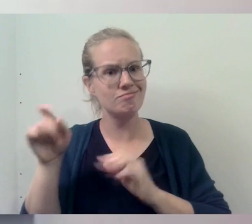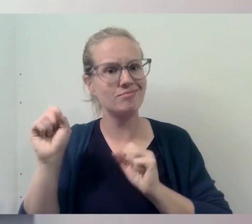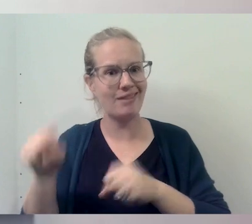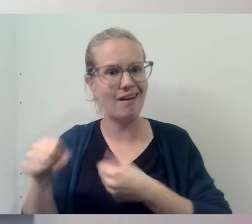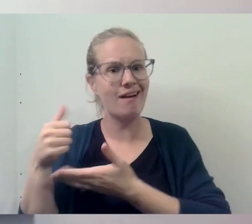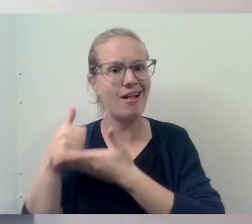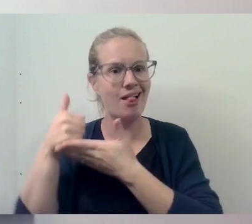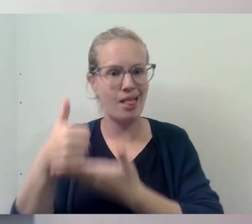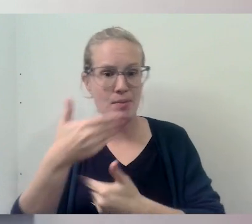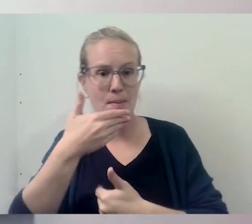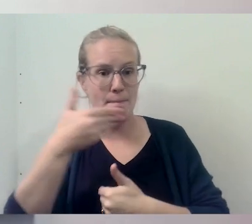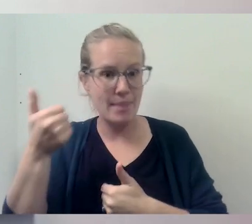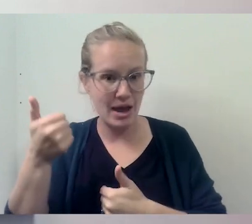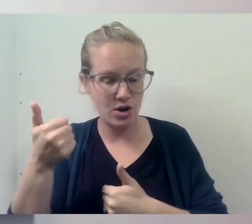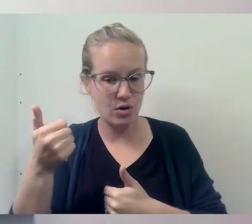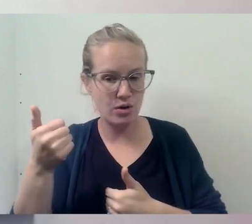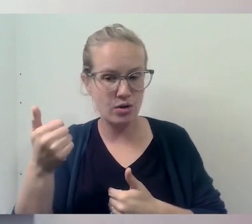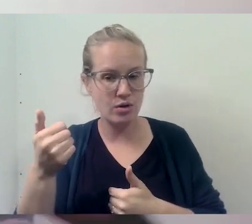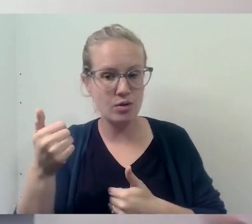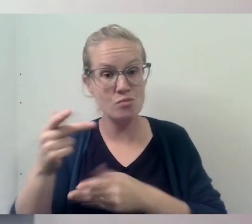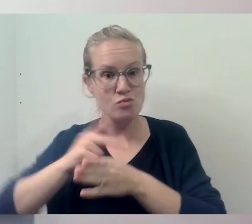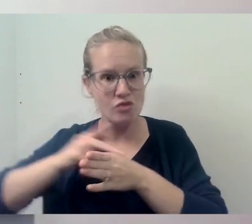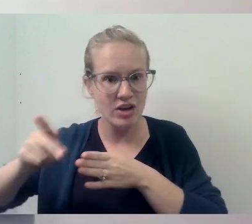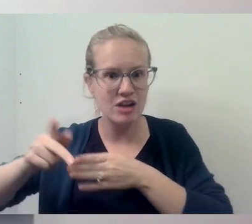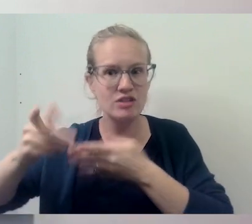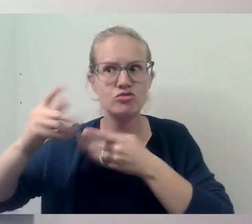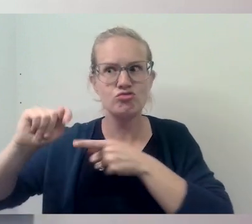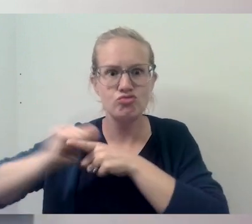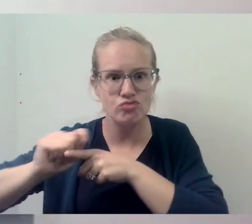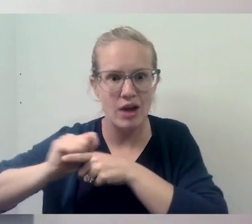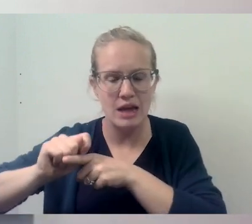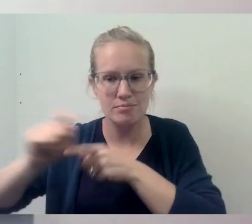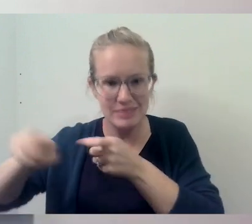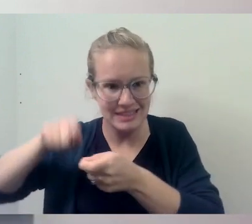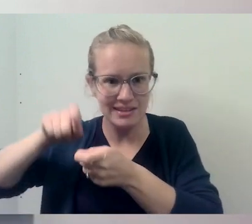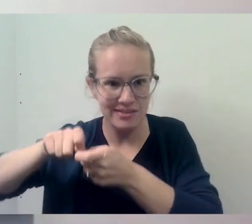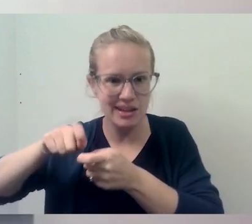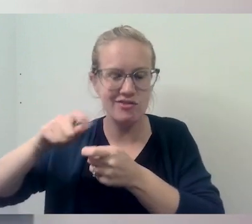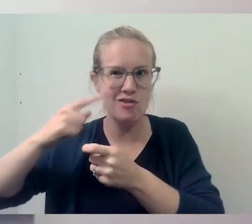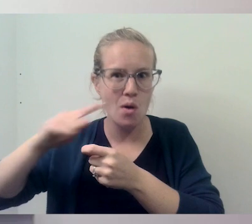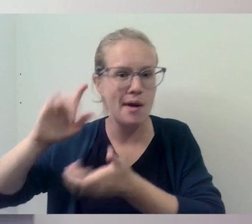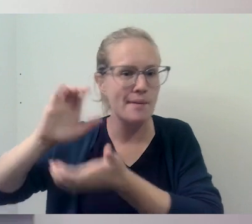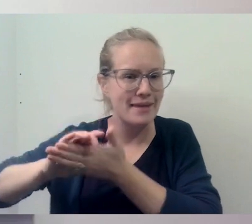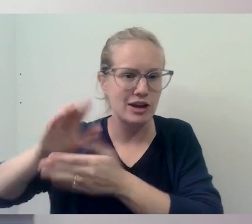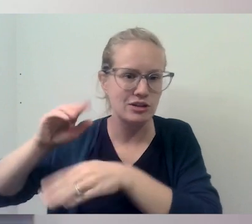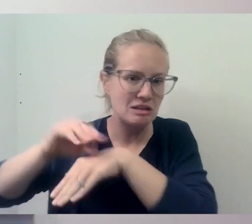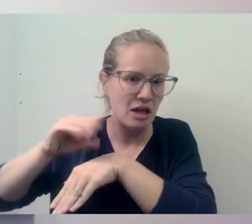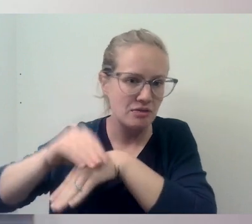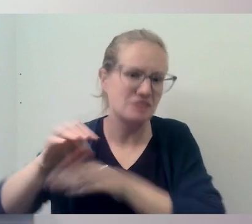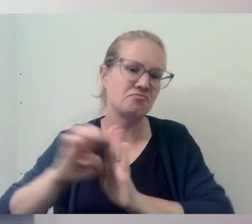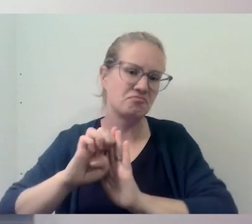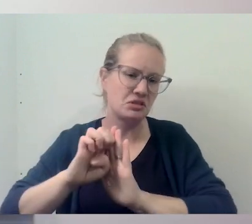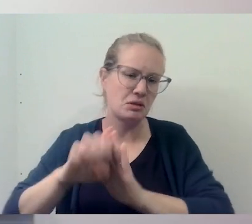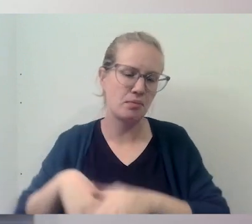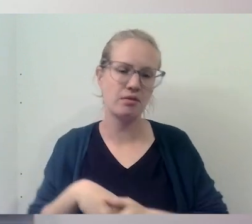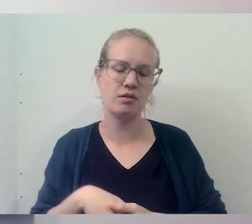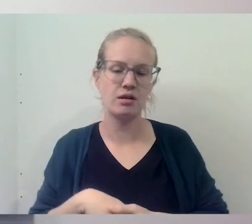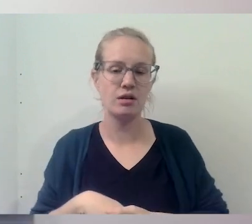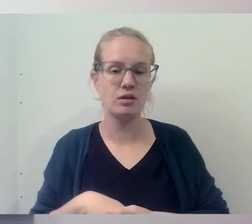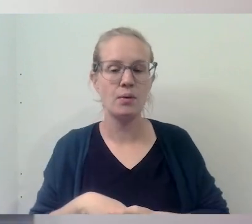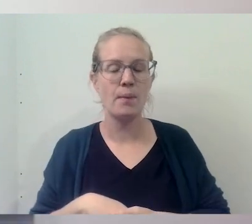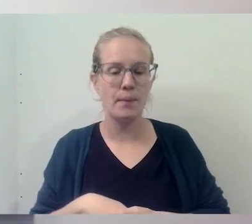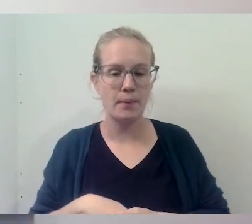help them better because a professional is trained in that way. And so, so in as much as